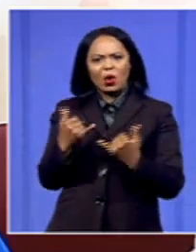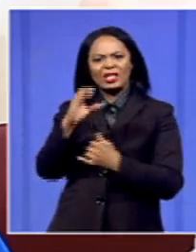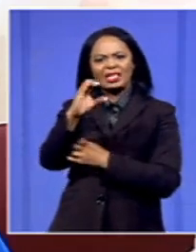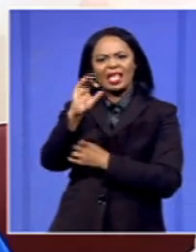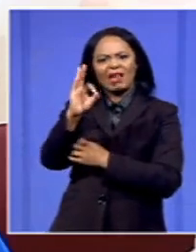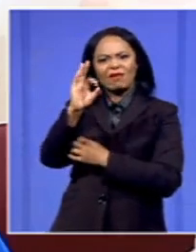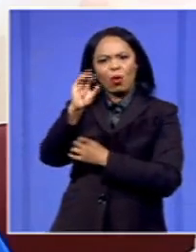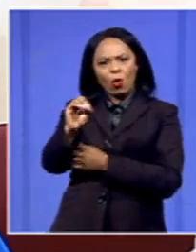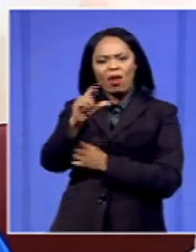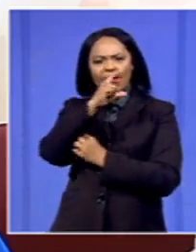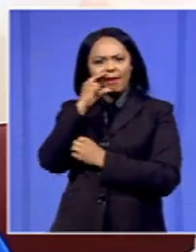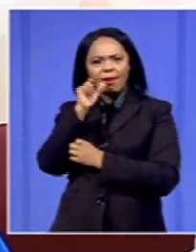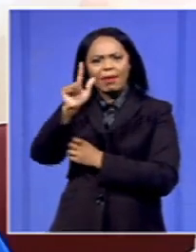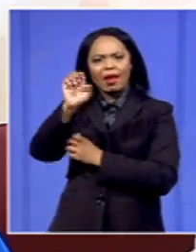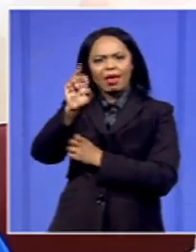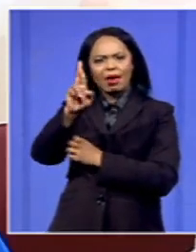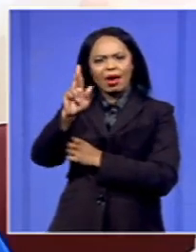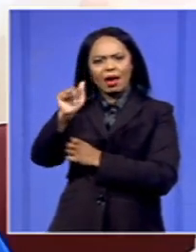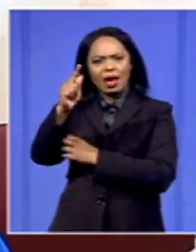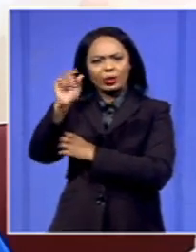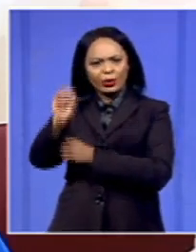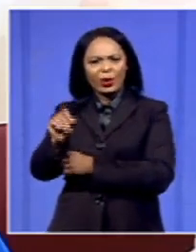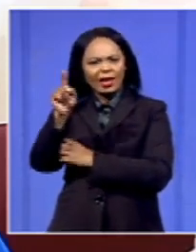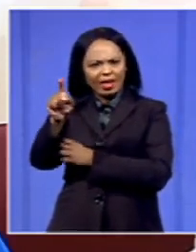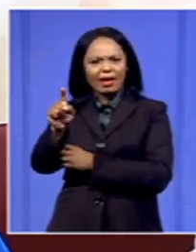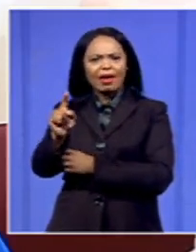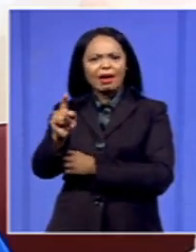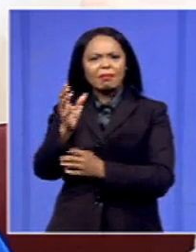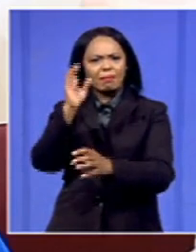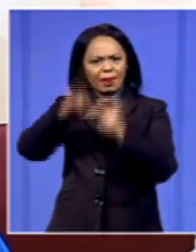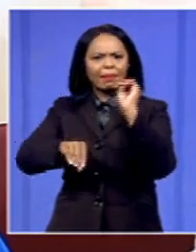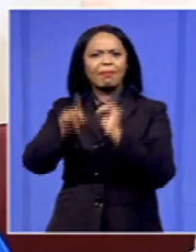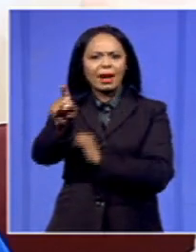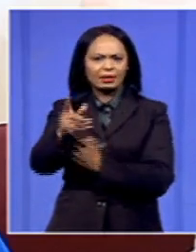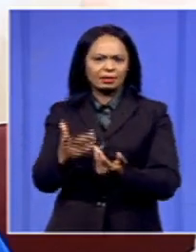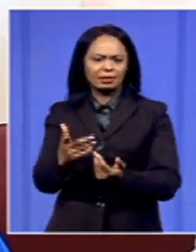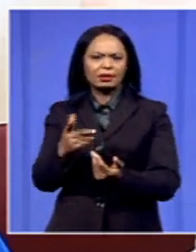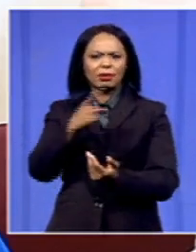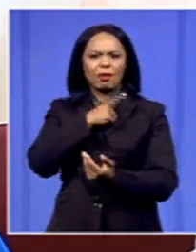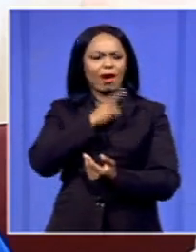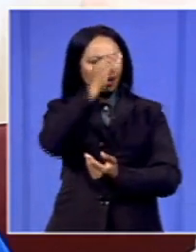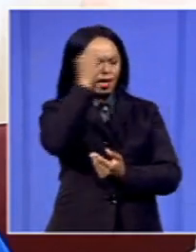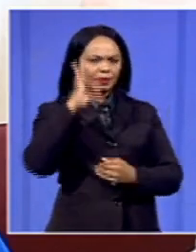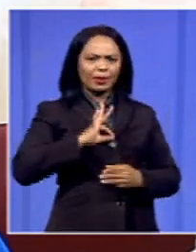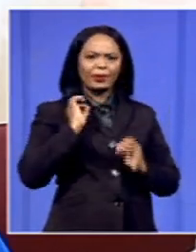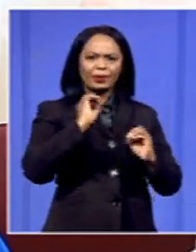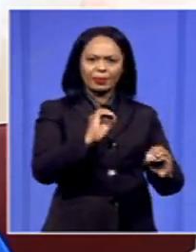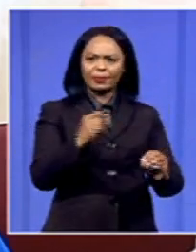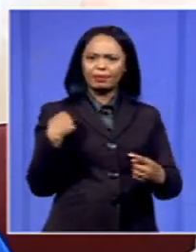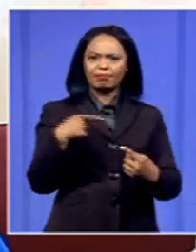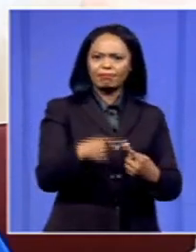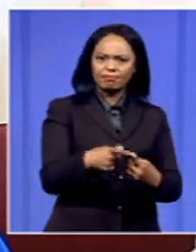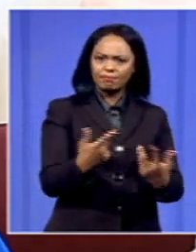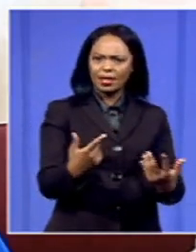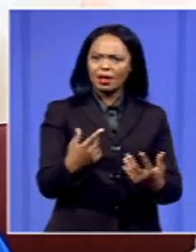to face the consequences and also be held liable for these nurses that have not gotten paid, because this